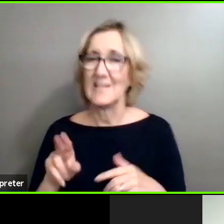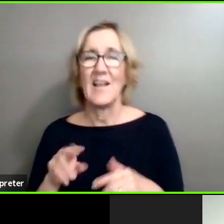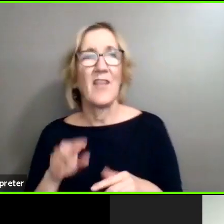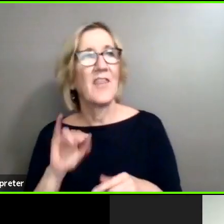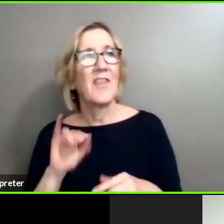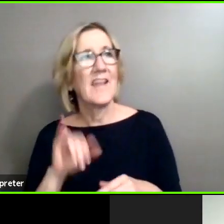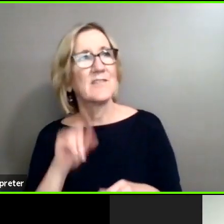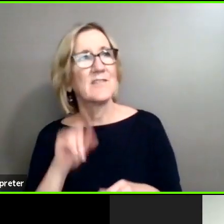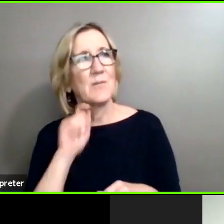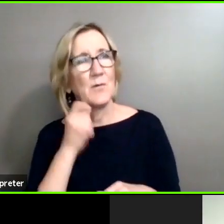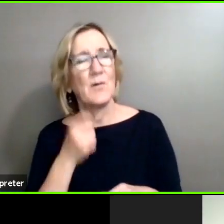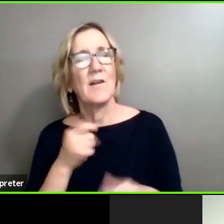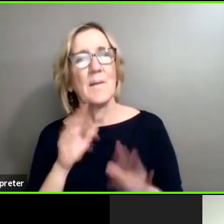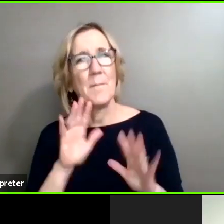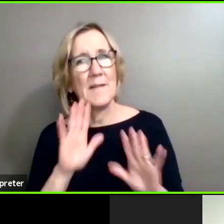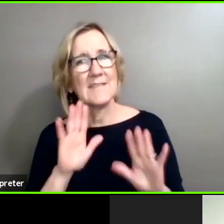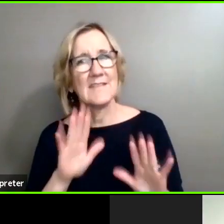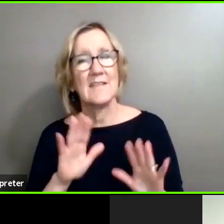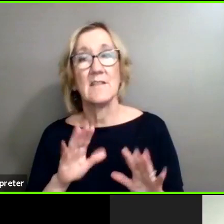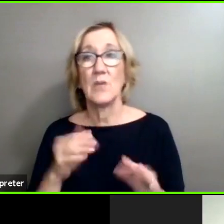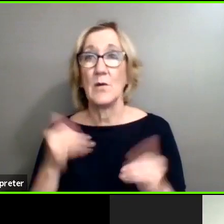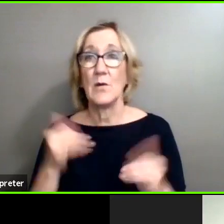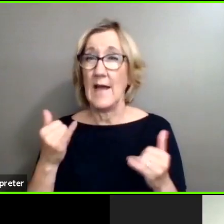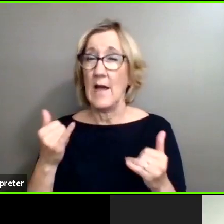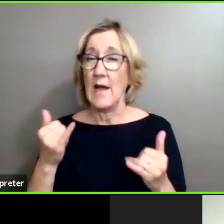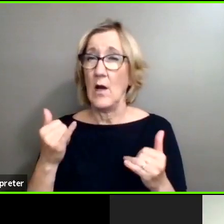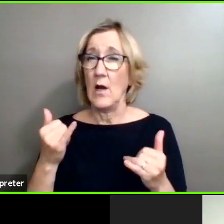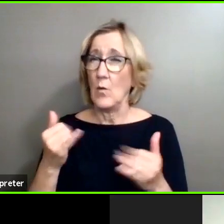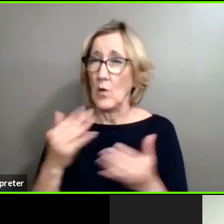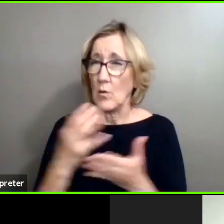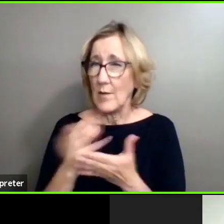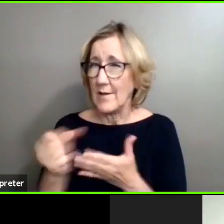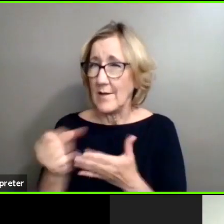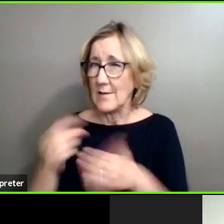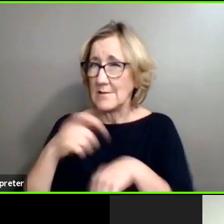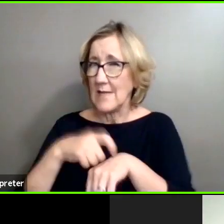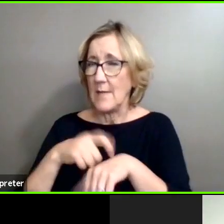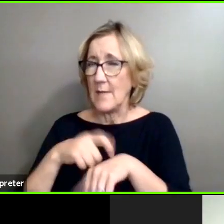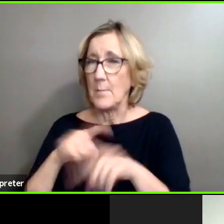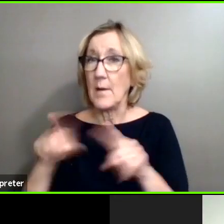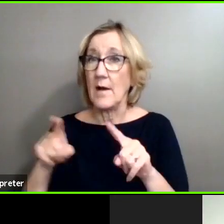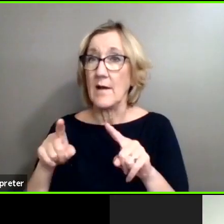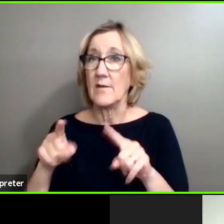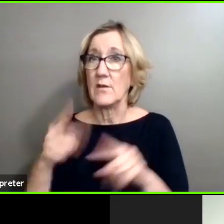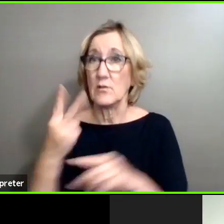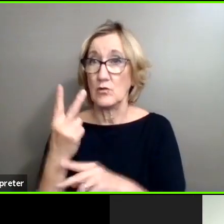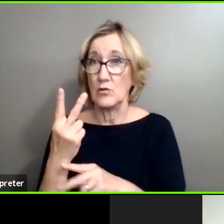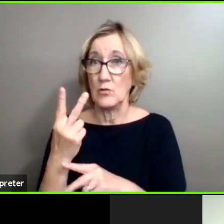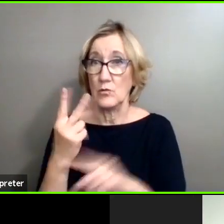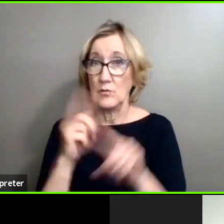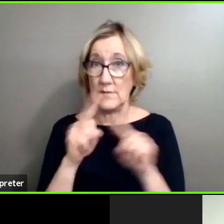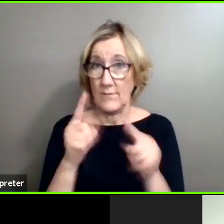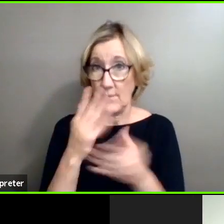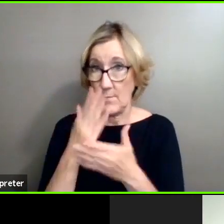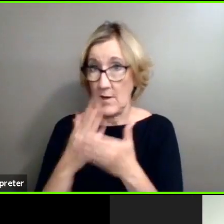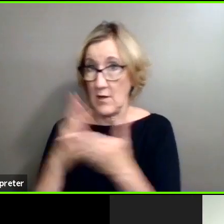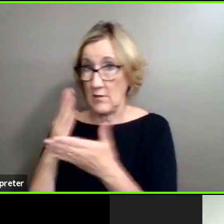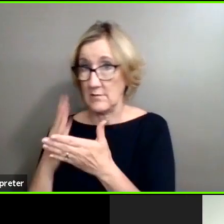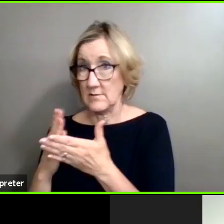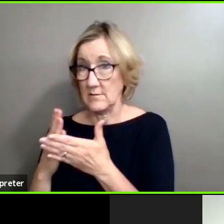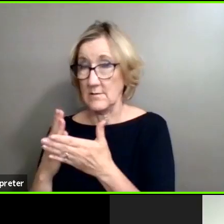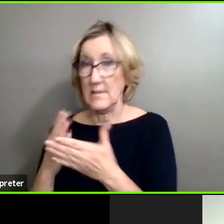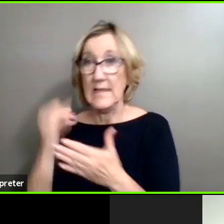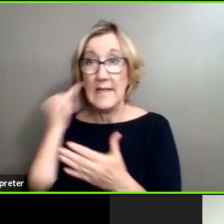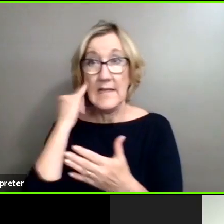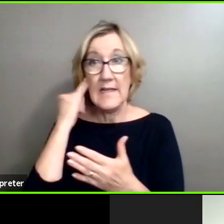All right. Well, we're running up on the time here. So, just the last, and it's a two-parter. So, if you were a